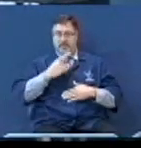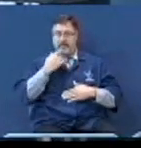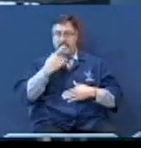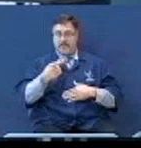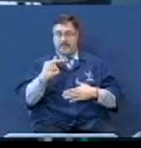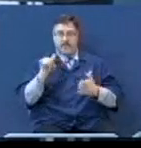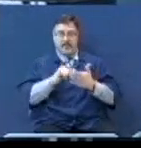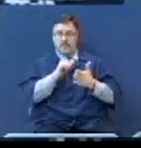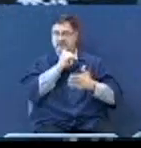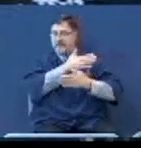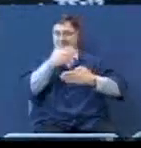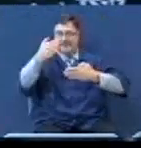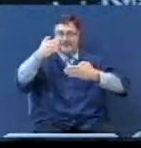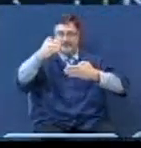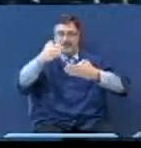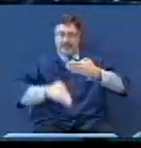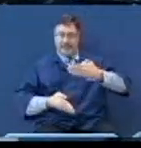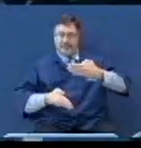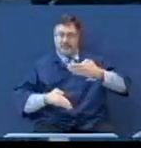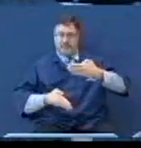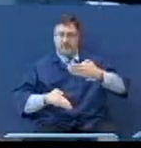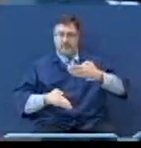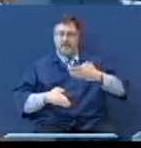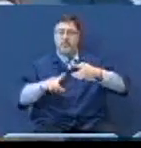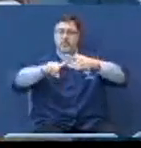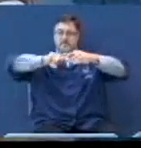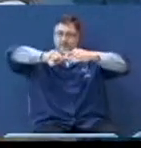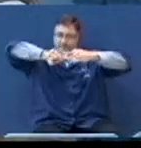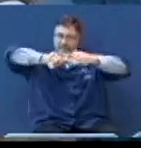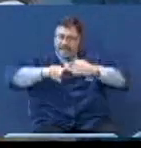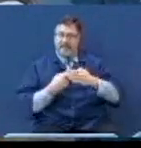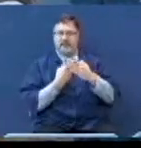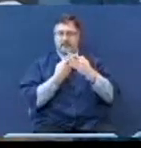to tell you that was not the end that was the beginning